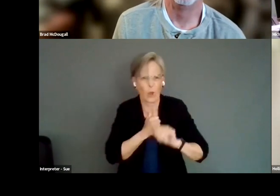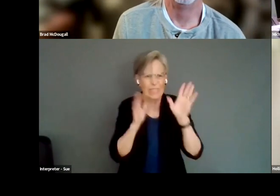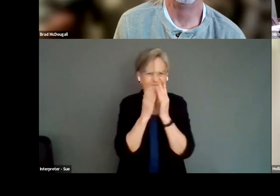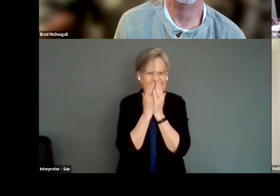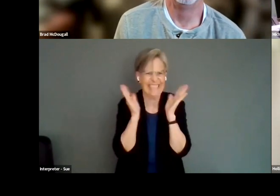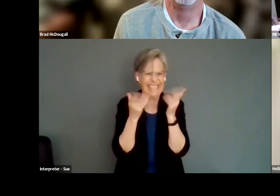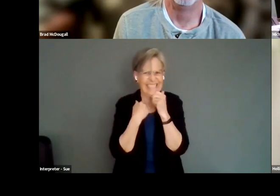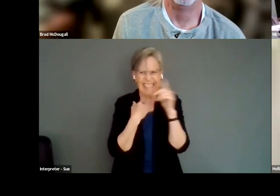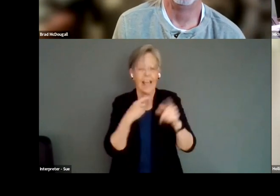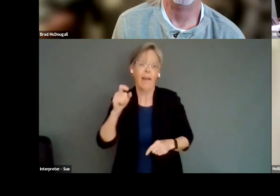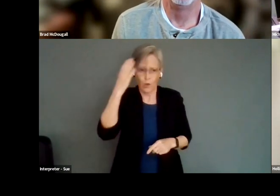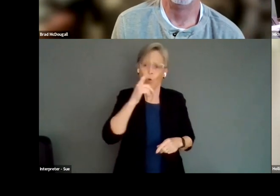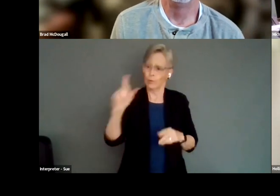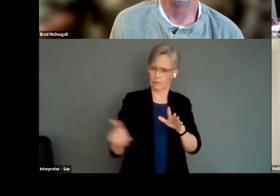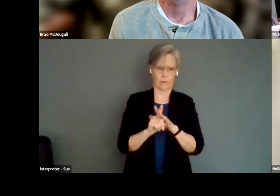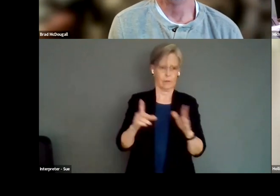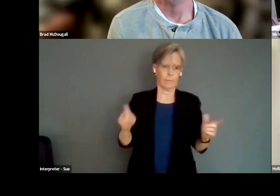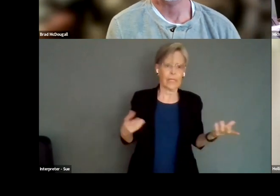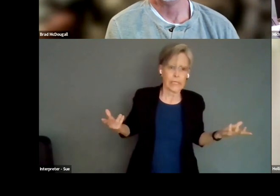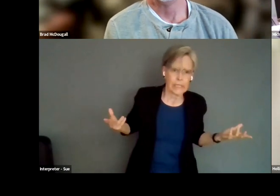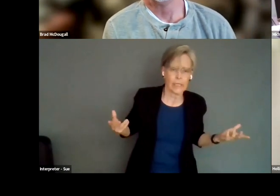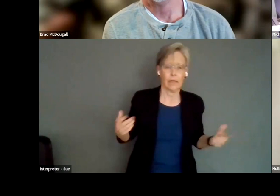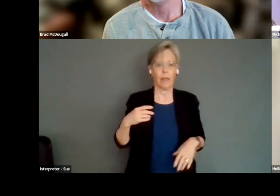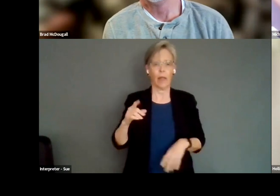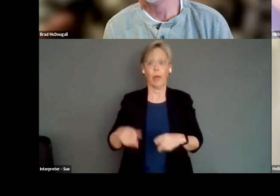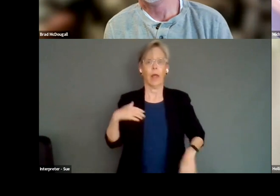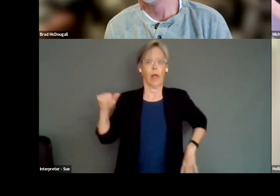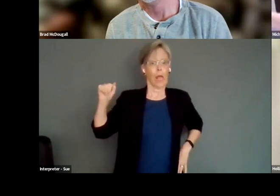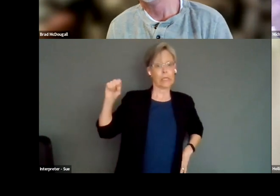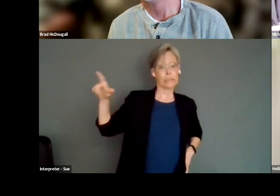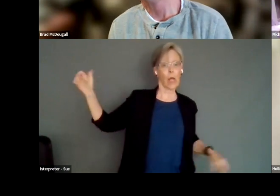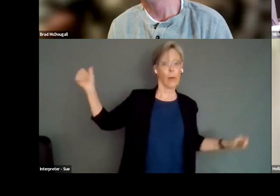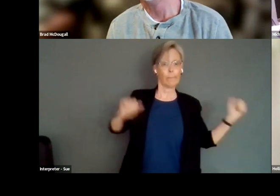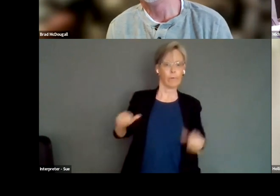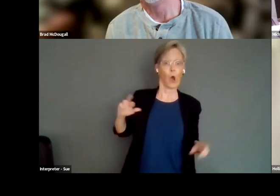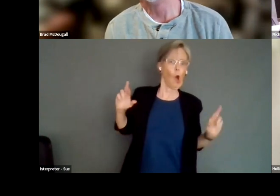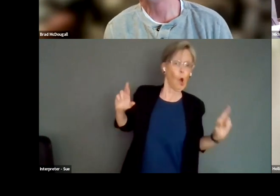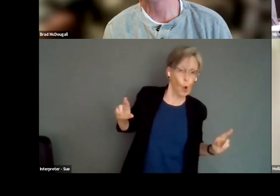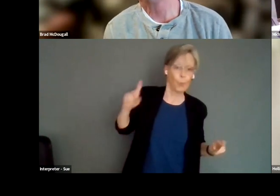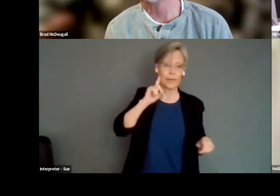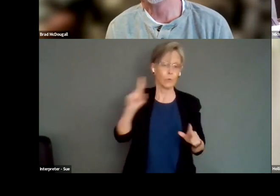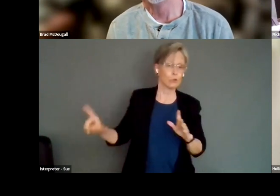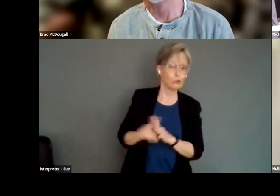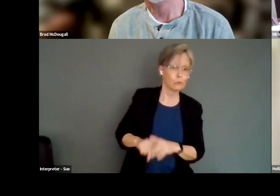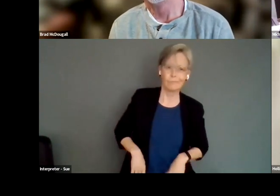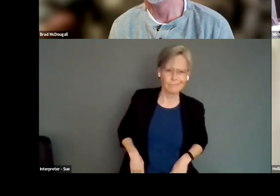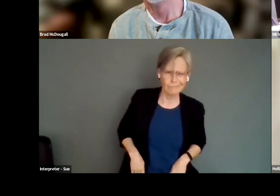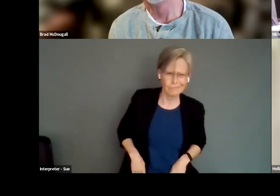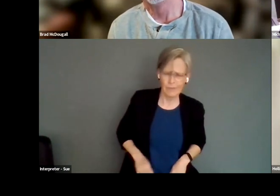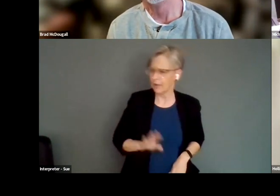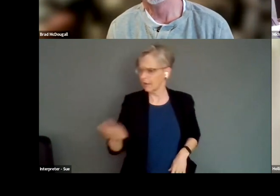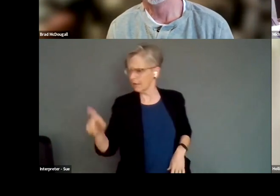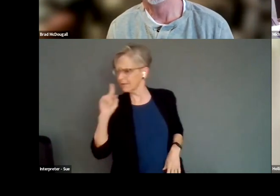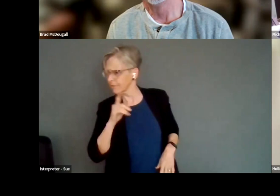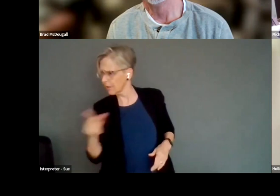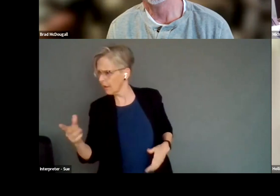If you have to know who's coming. So you instead of just saying we're going to do an ASL performance and hope some deaf people will show up, we're going to go to the deaf community and say,